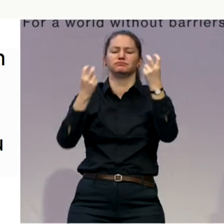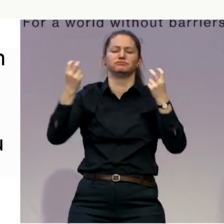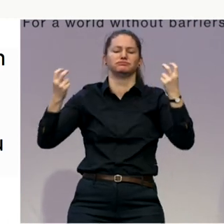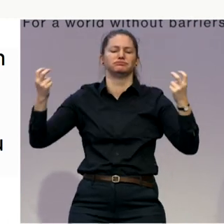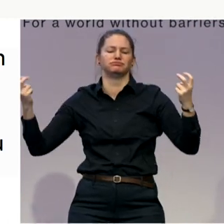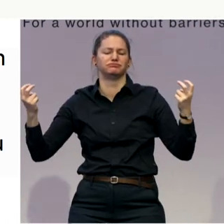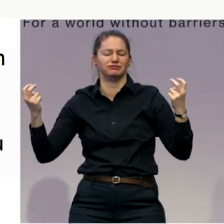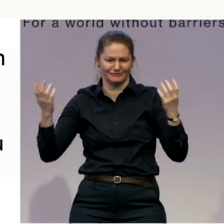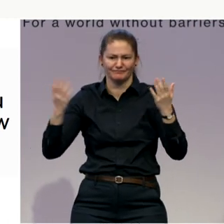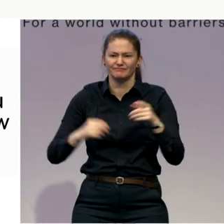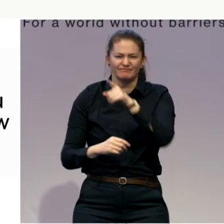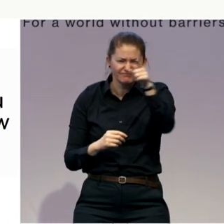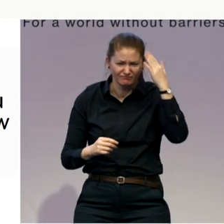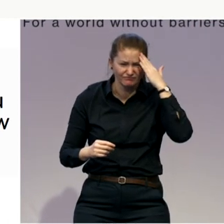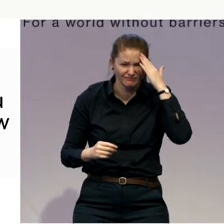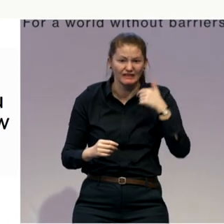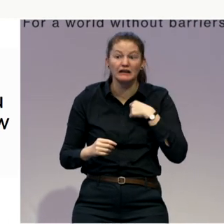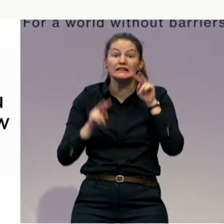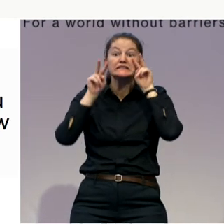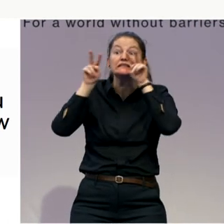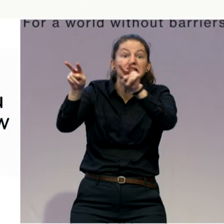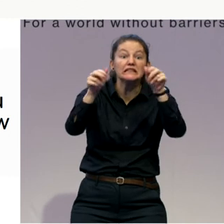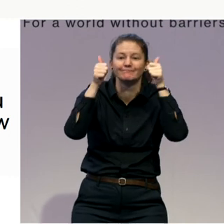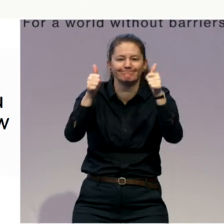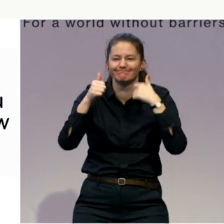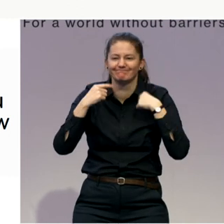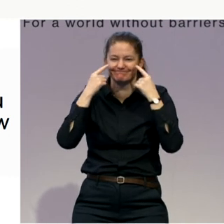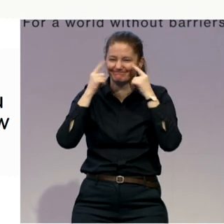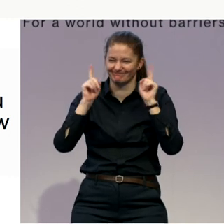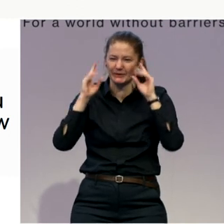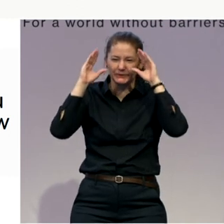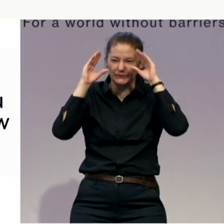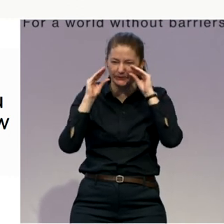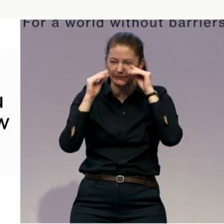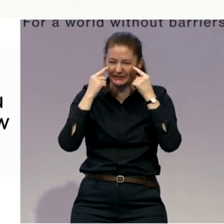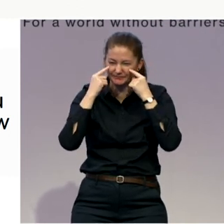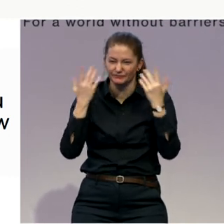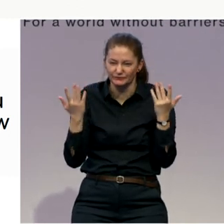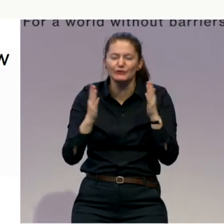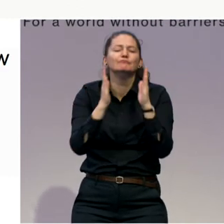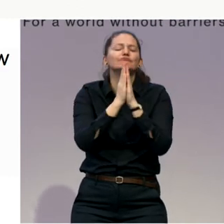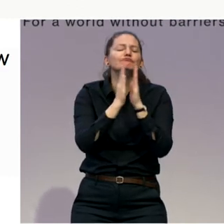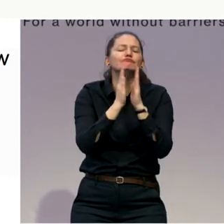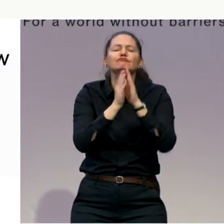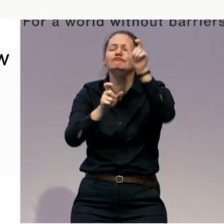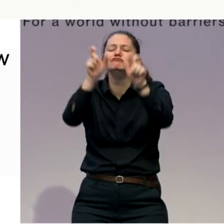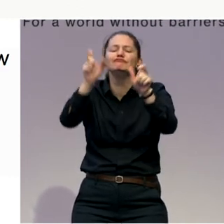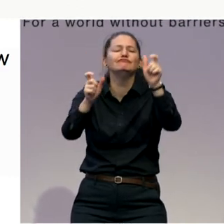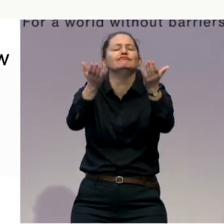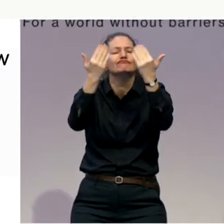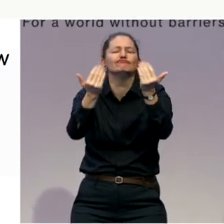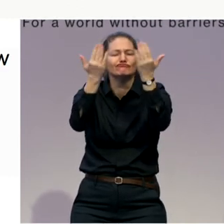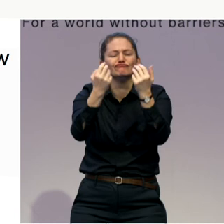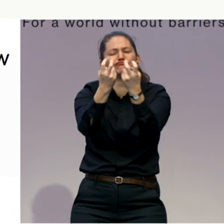So I'm going to walk down the room and encourage those of you sitting in a chair down the back to come up to the front. And